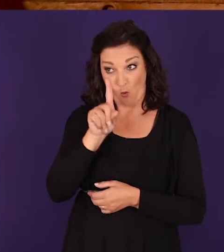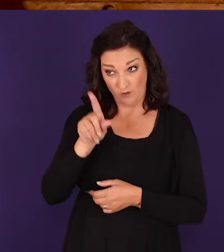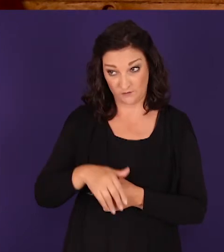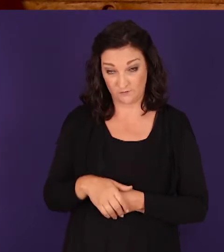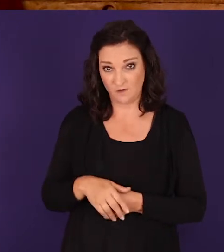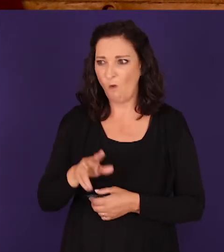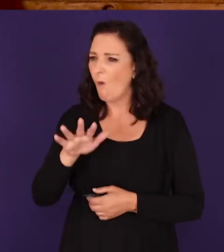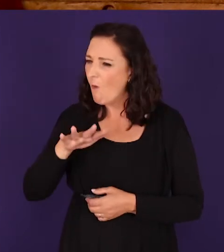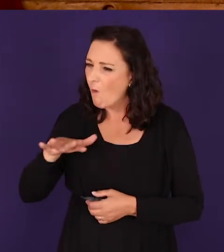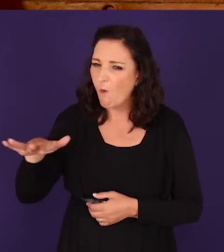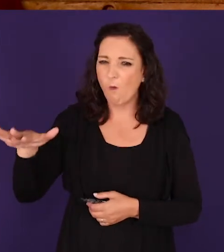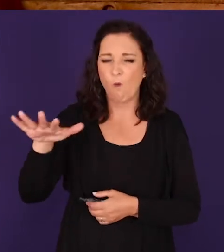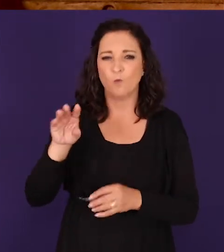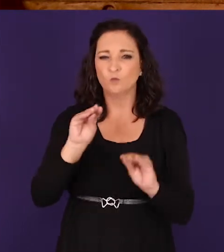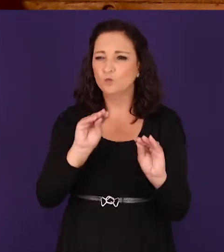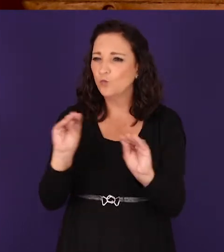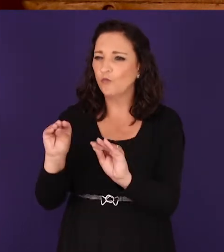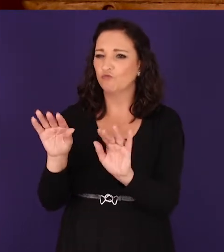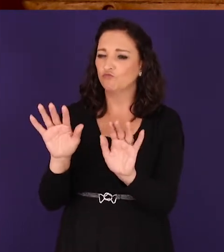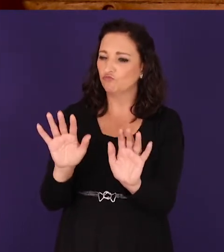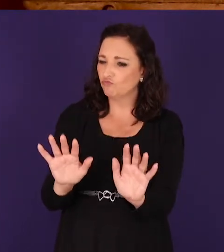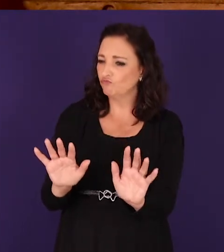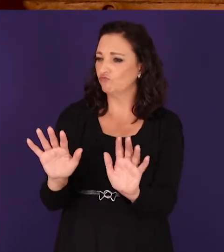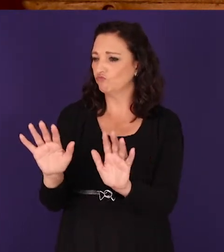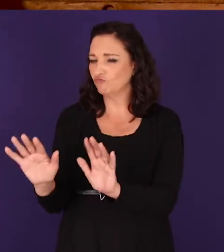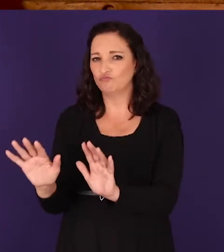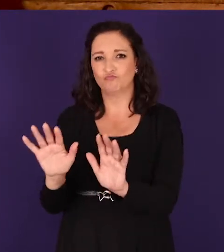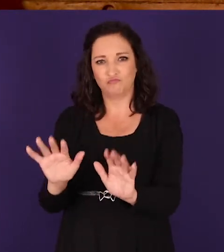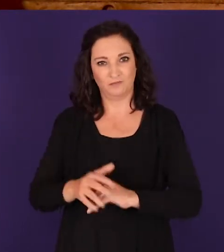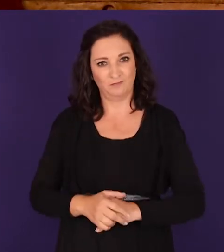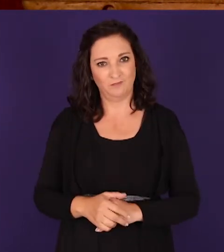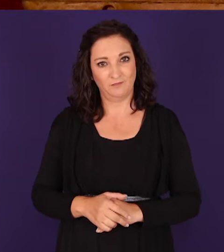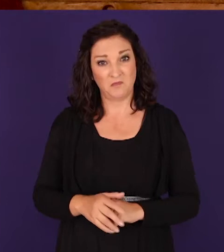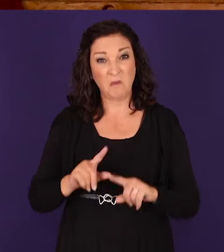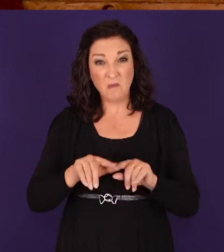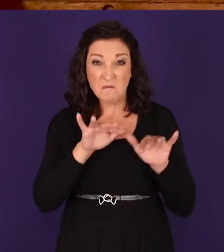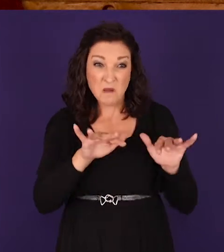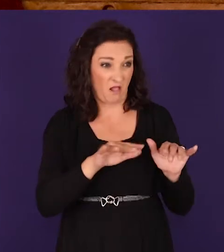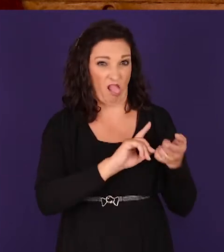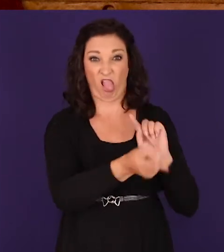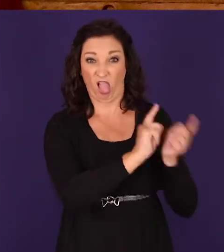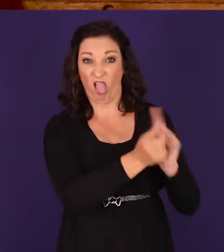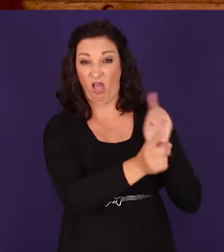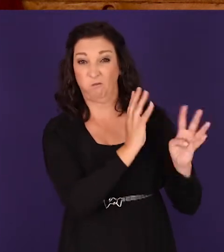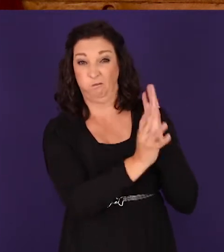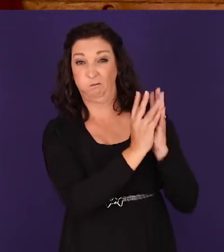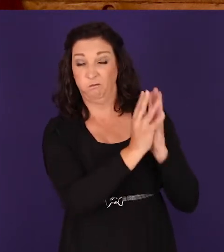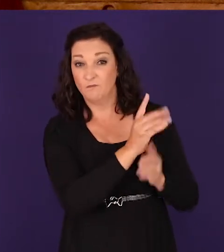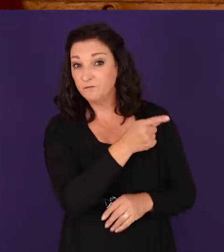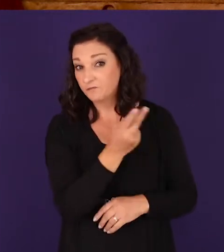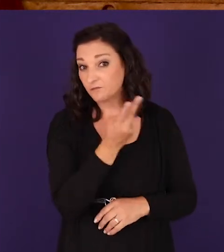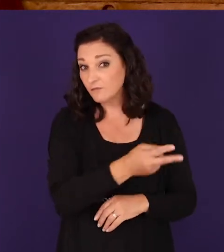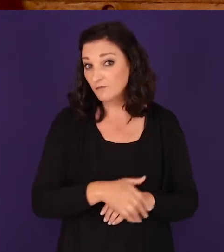what is that she said if you notice they all move slowly but only us humans we run into and fro